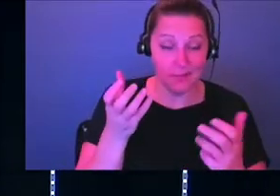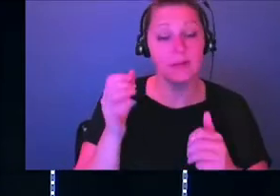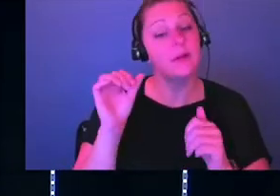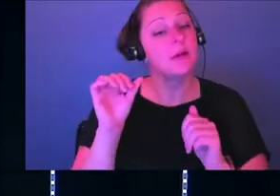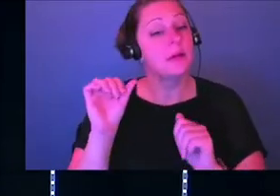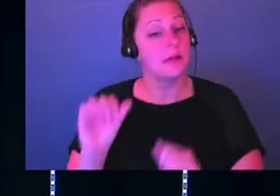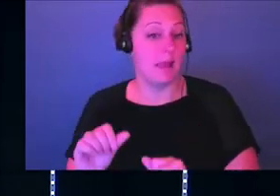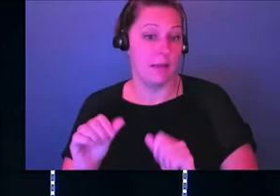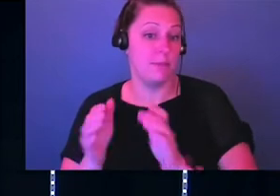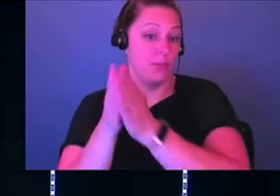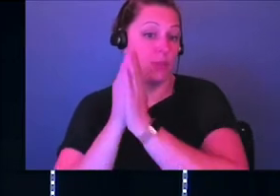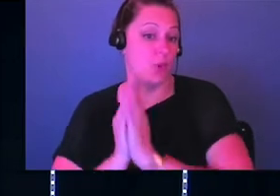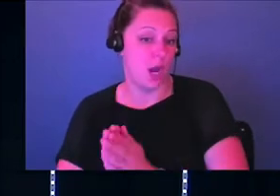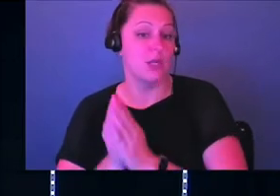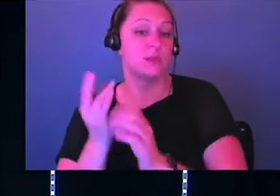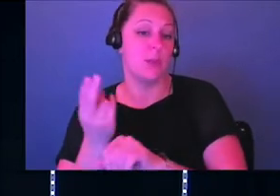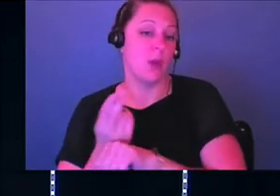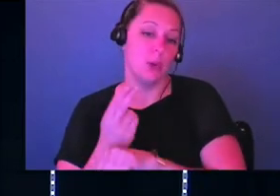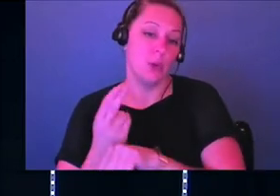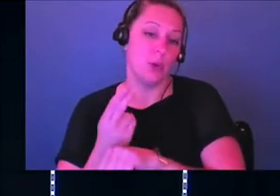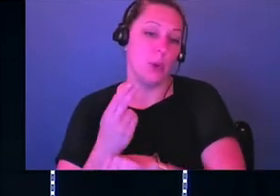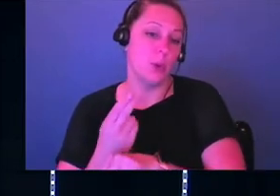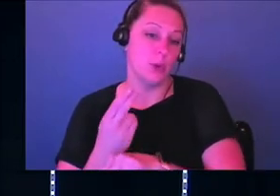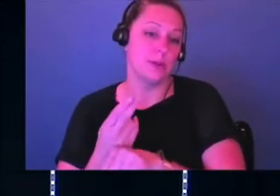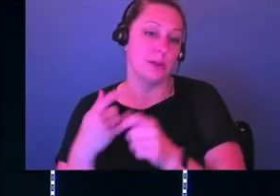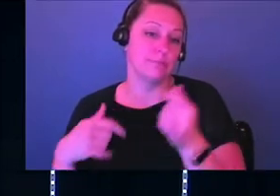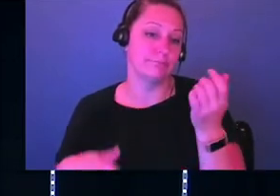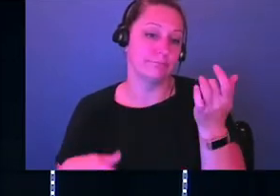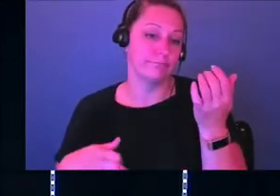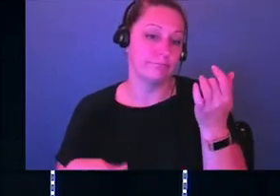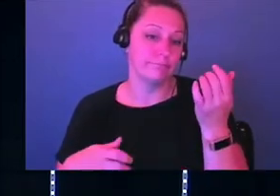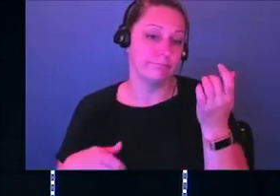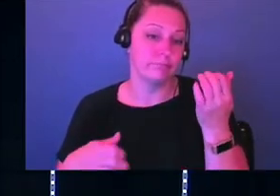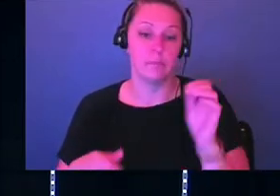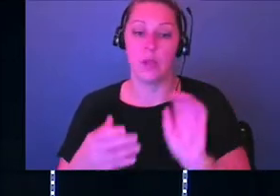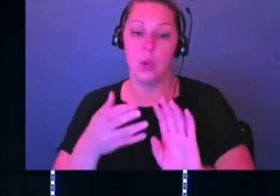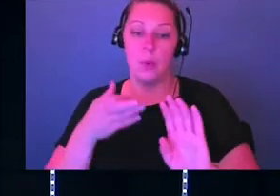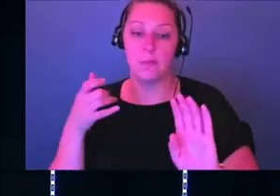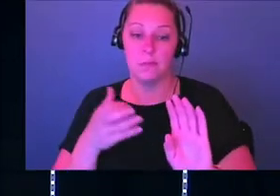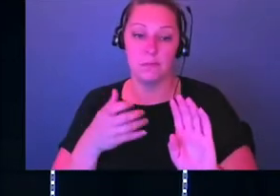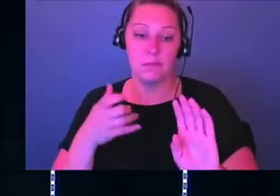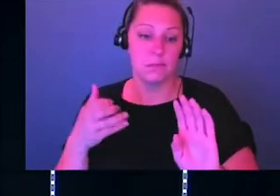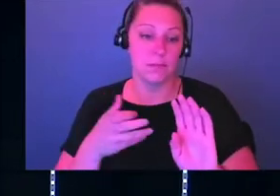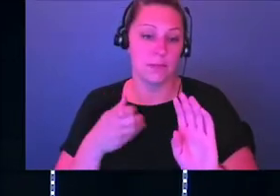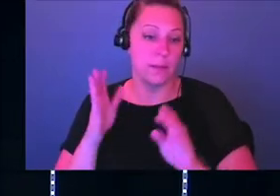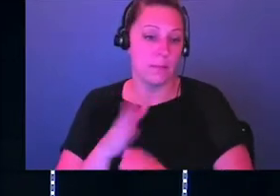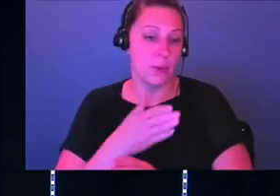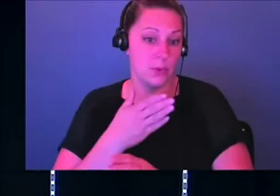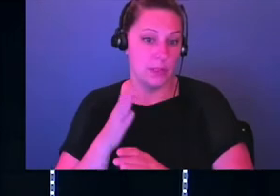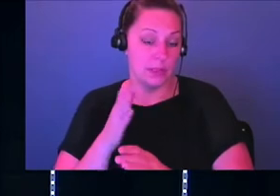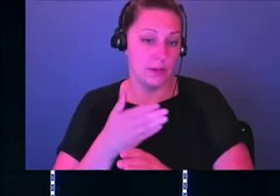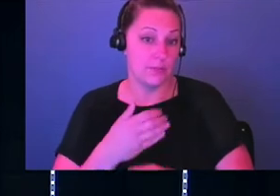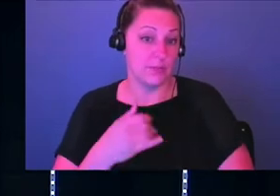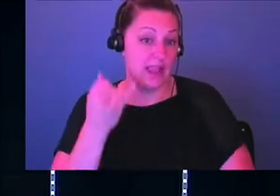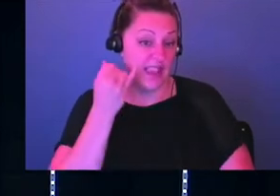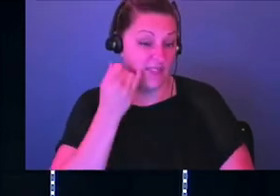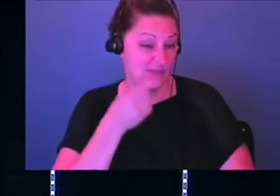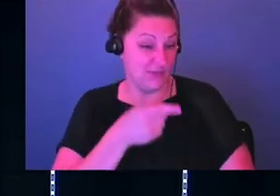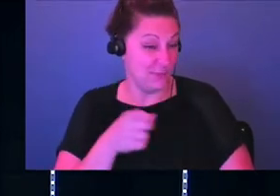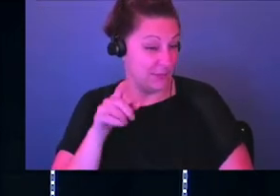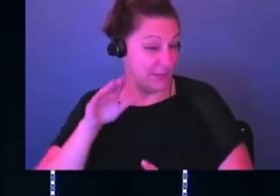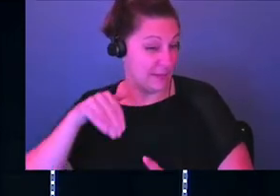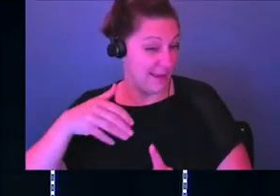praise is through the playing of praise music on an instrument, okay? So if you haven't caught on yet,